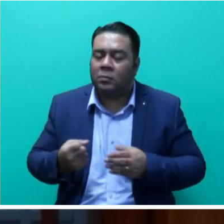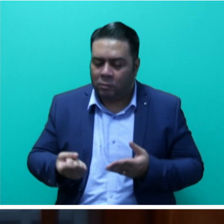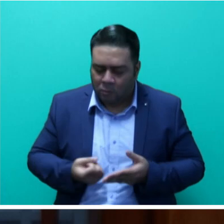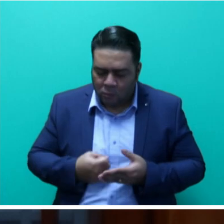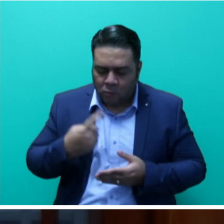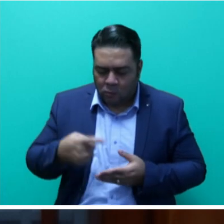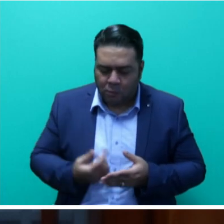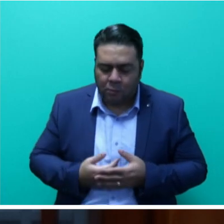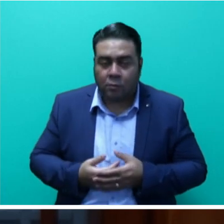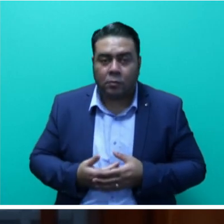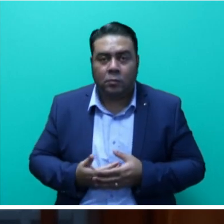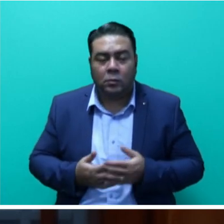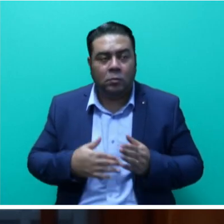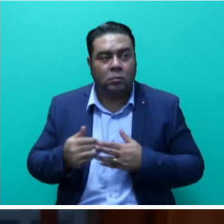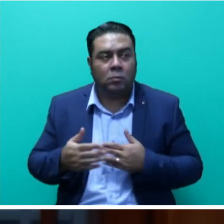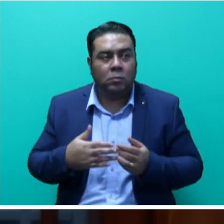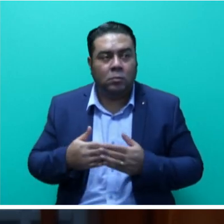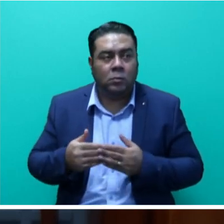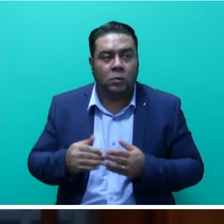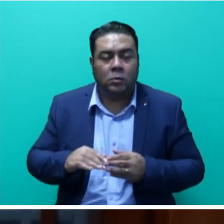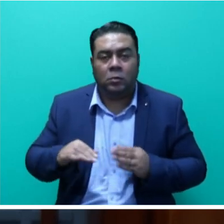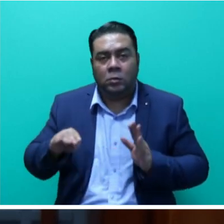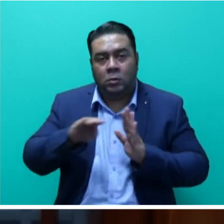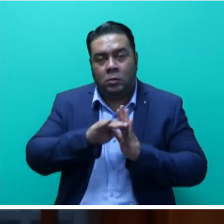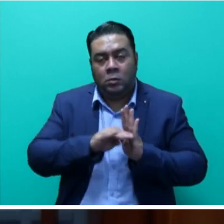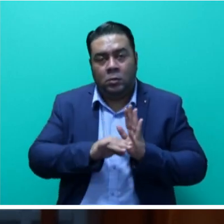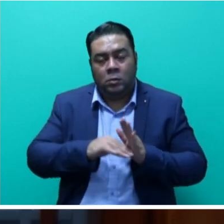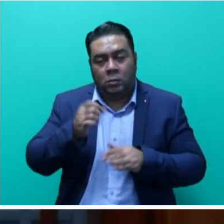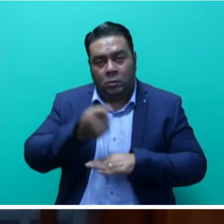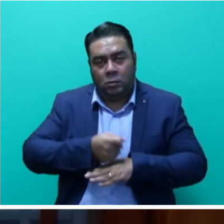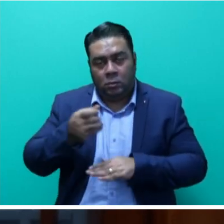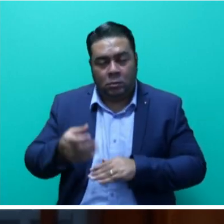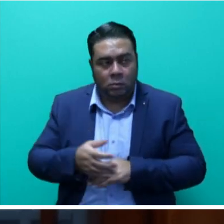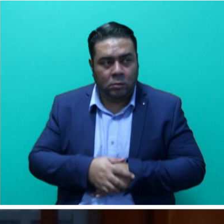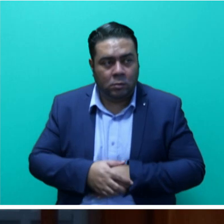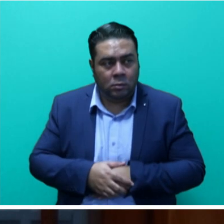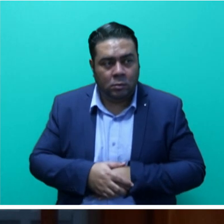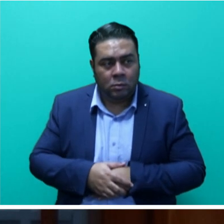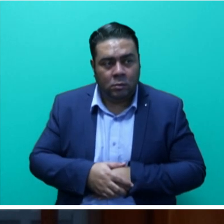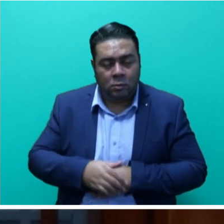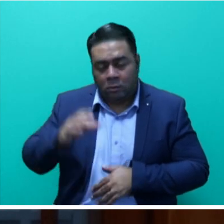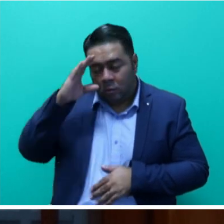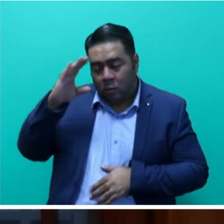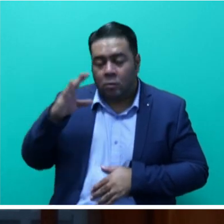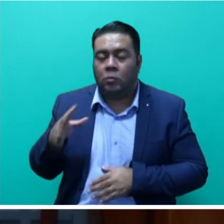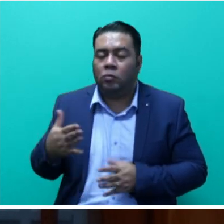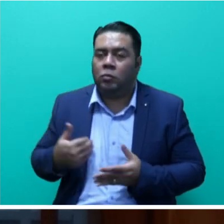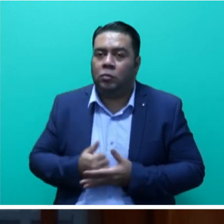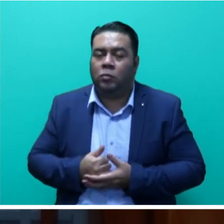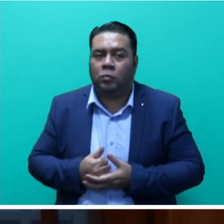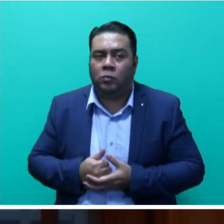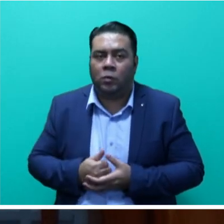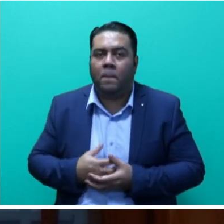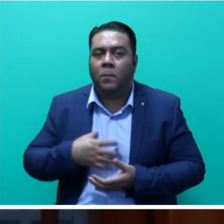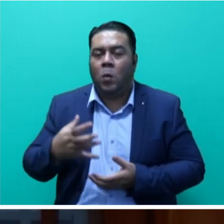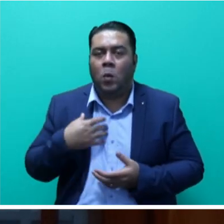and look at avenues to really leverage or activate more economic